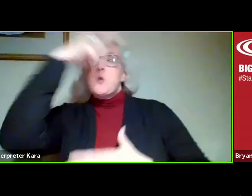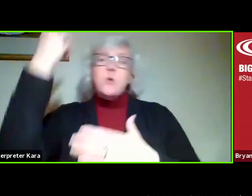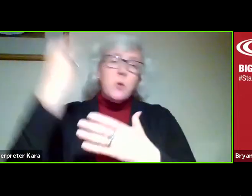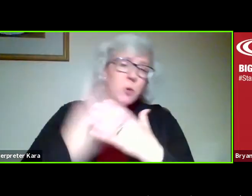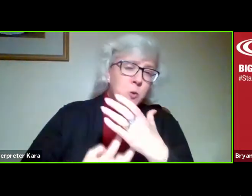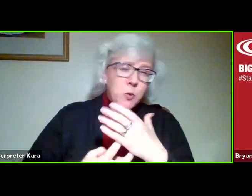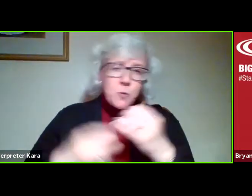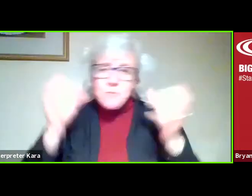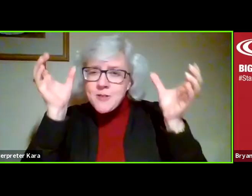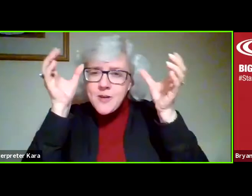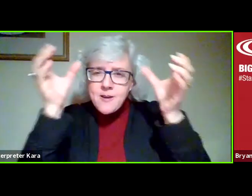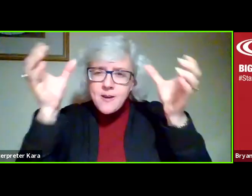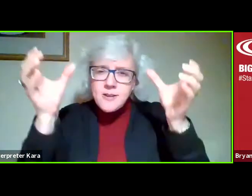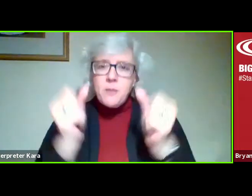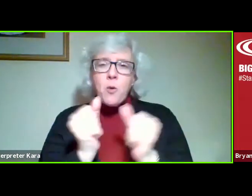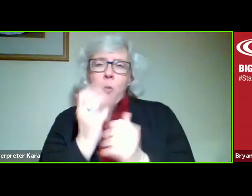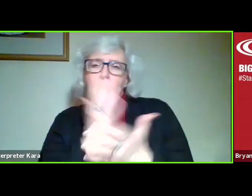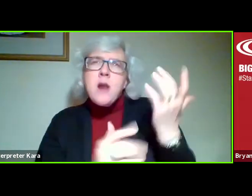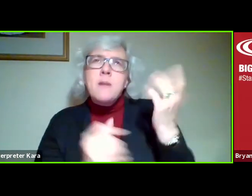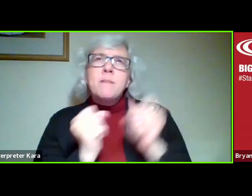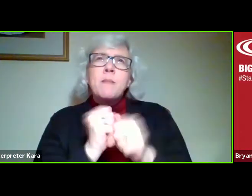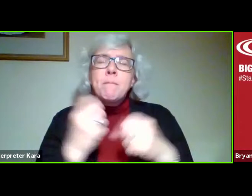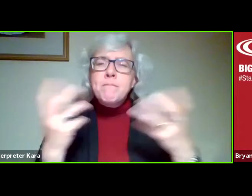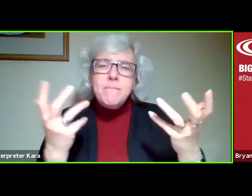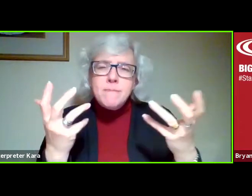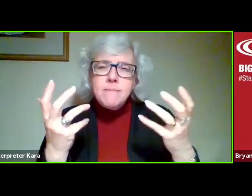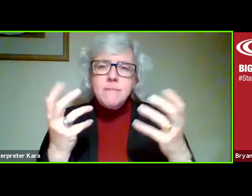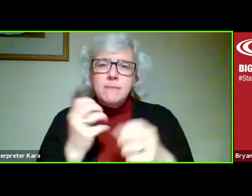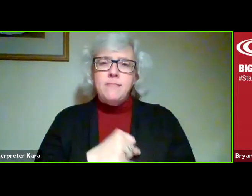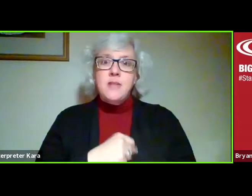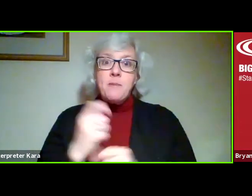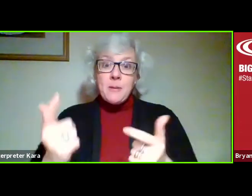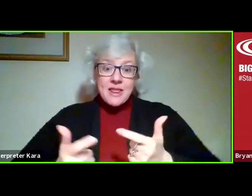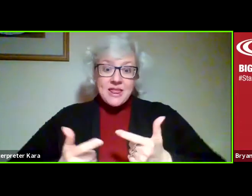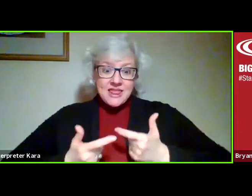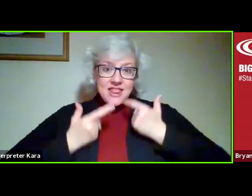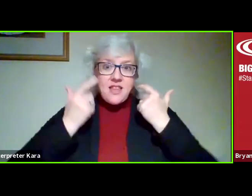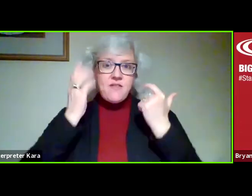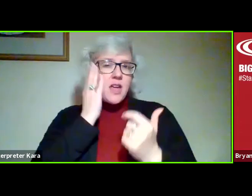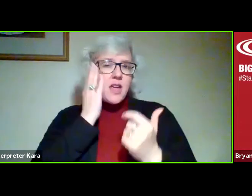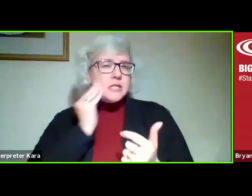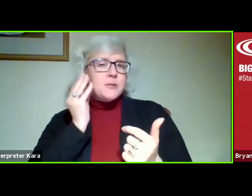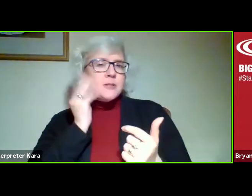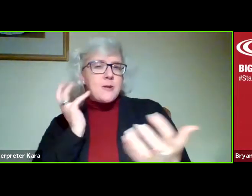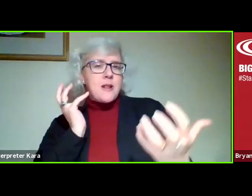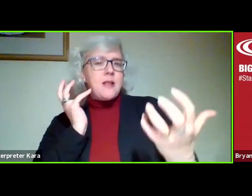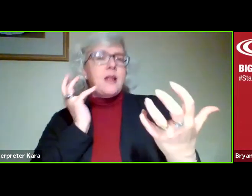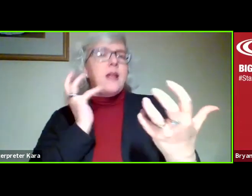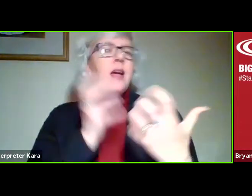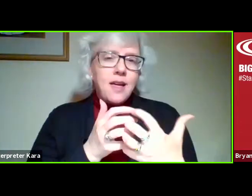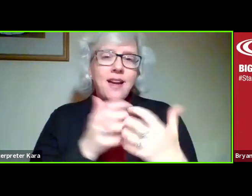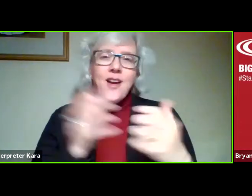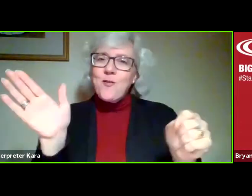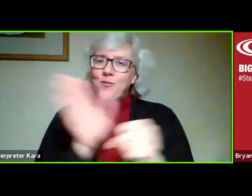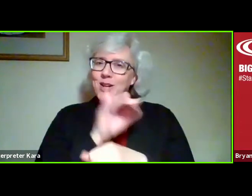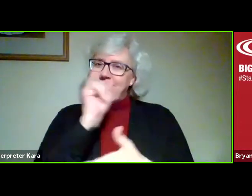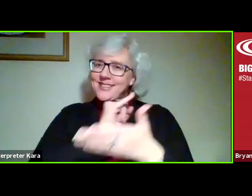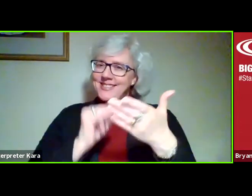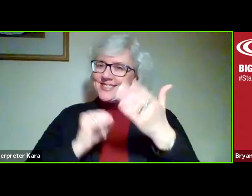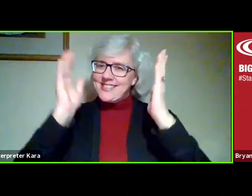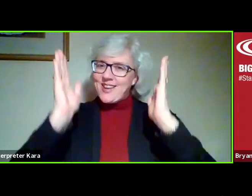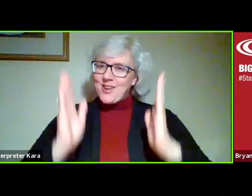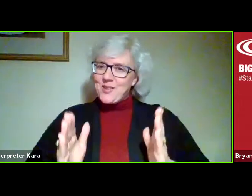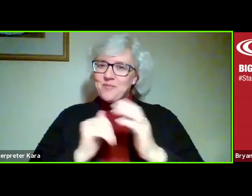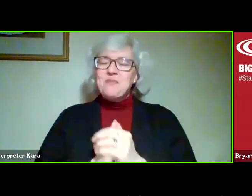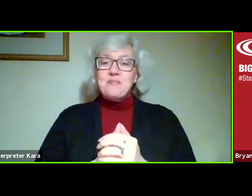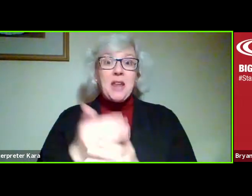concept that you're trying to create. You almost have to live the experience in order to really be a full designer. And I